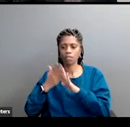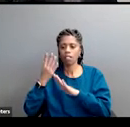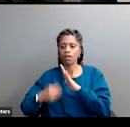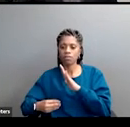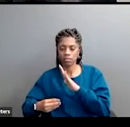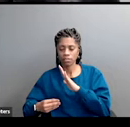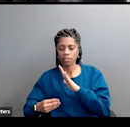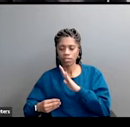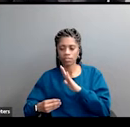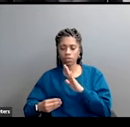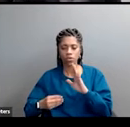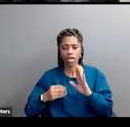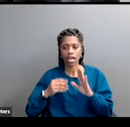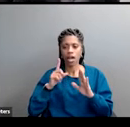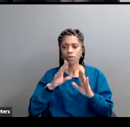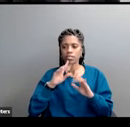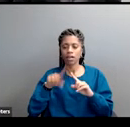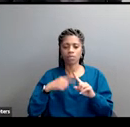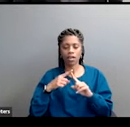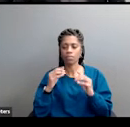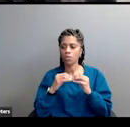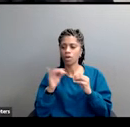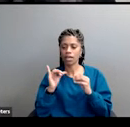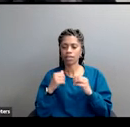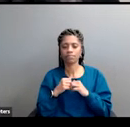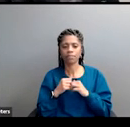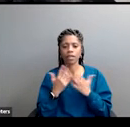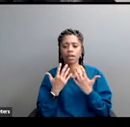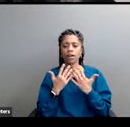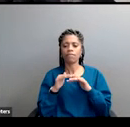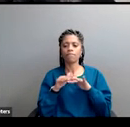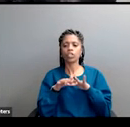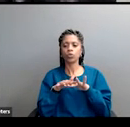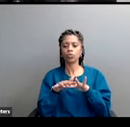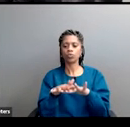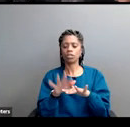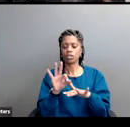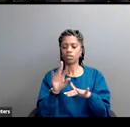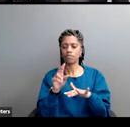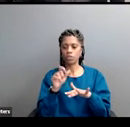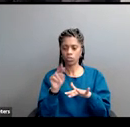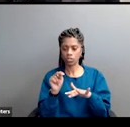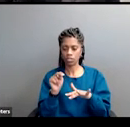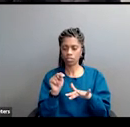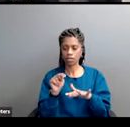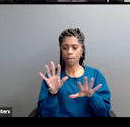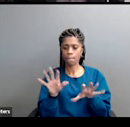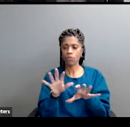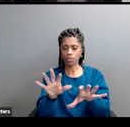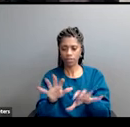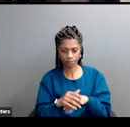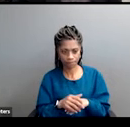as a fusion movement a sort of a fusion movement of all of our interests let's get started